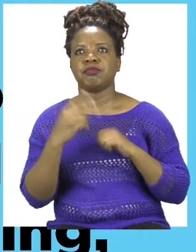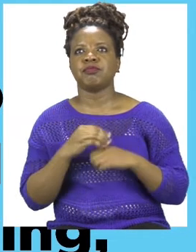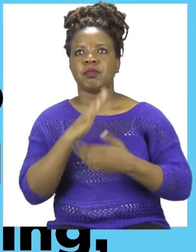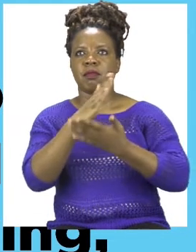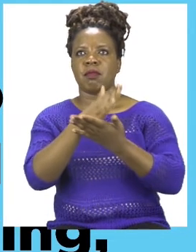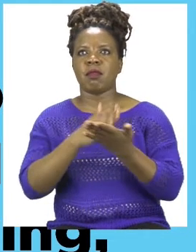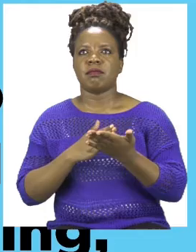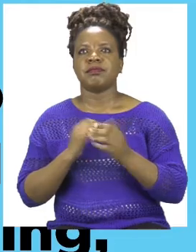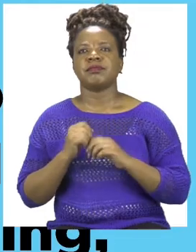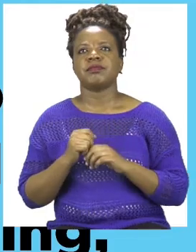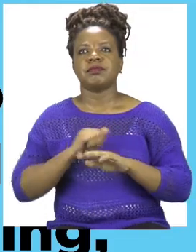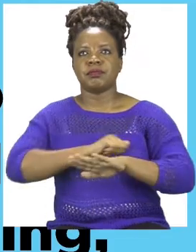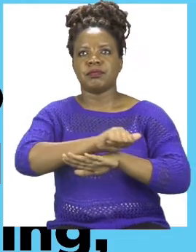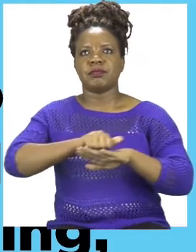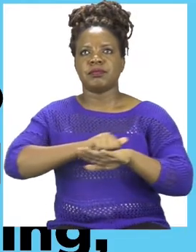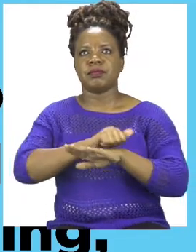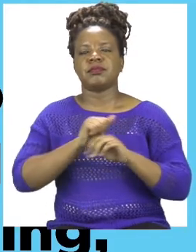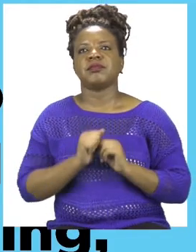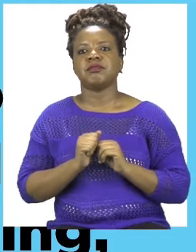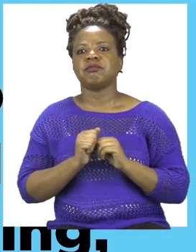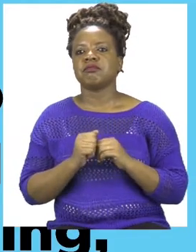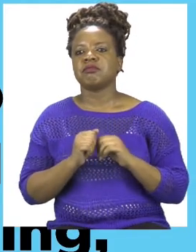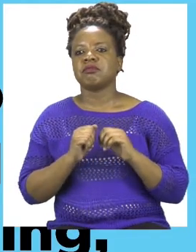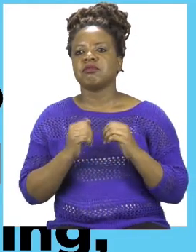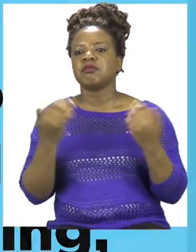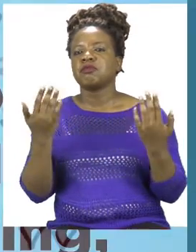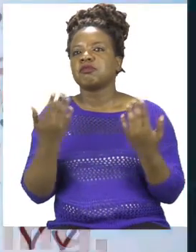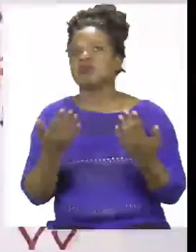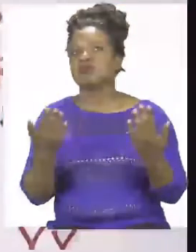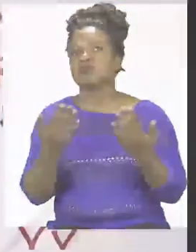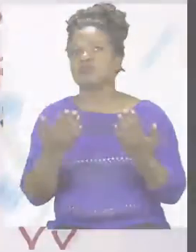halving, area and pre-positions.